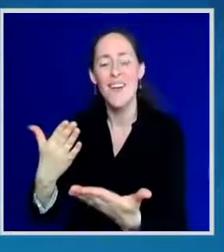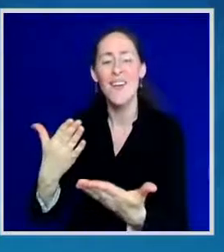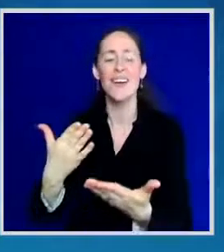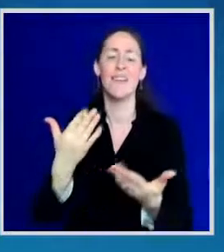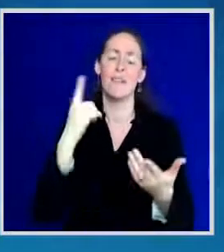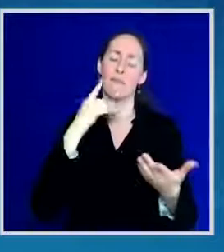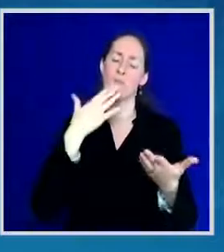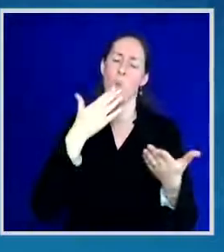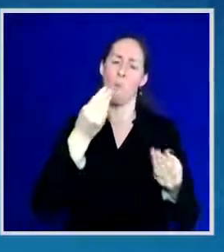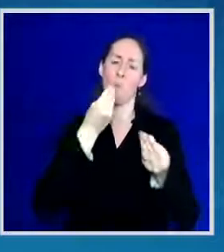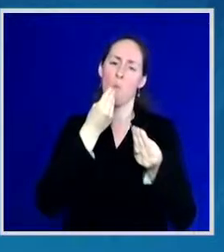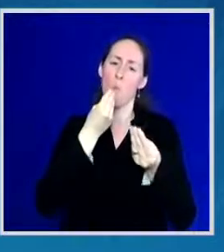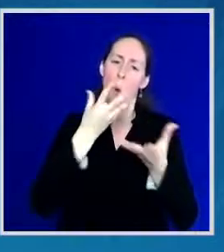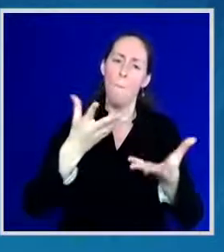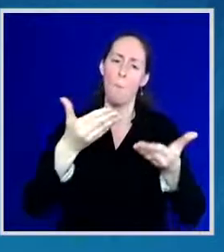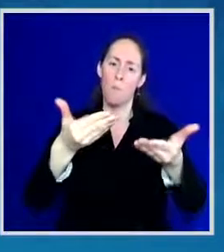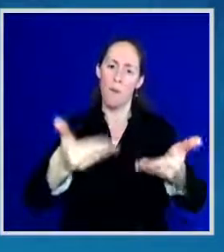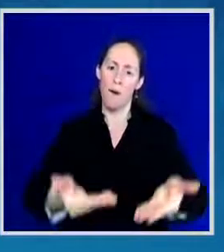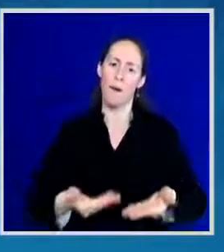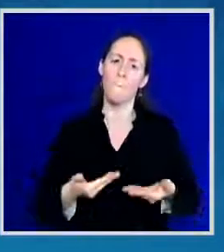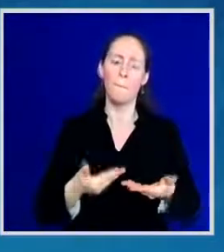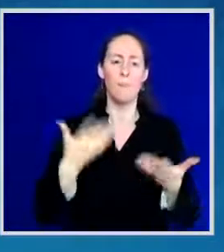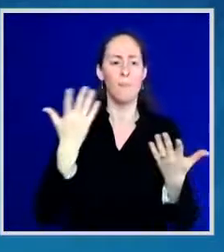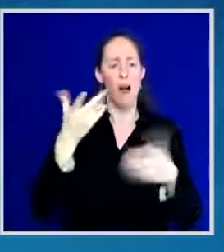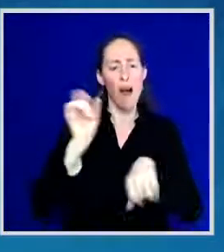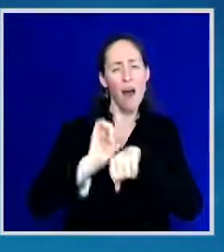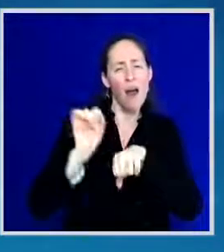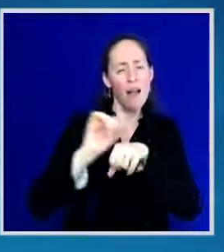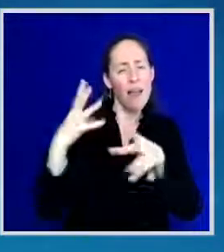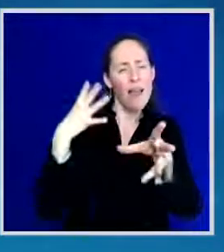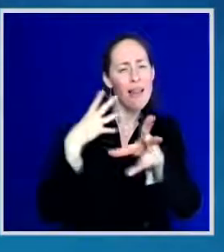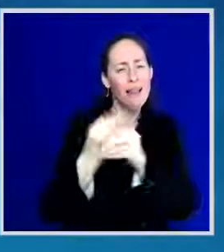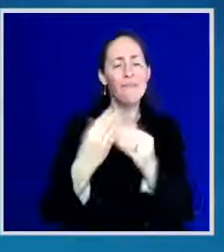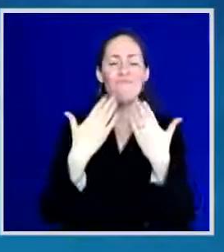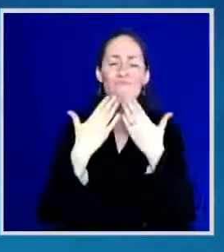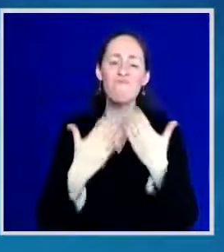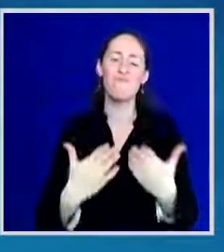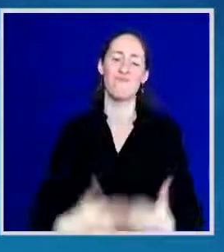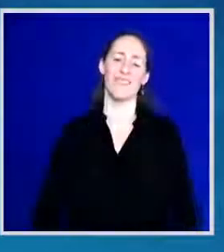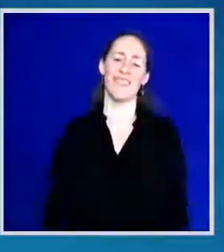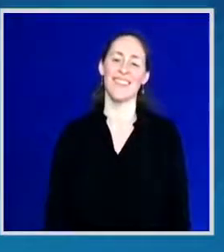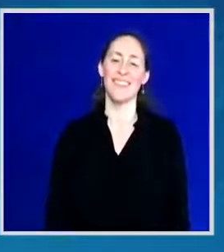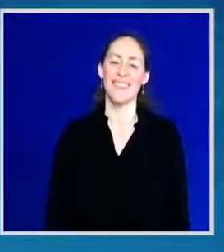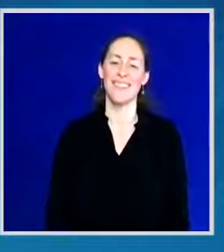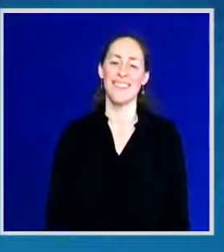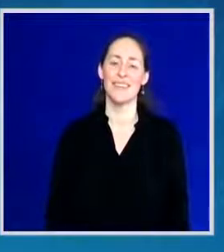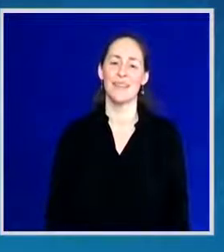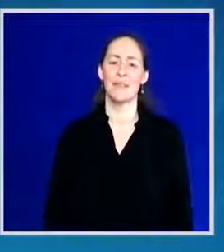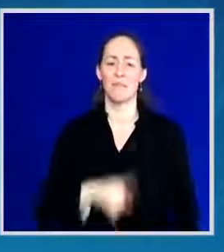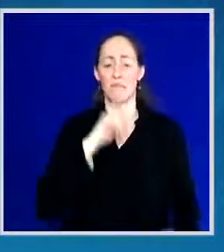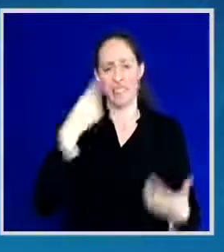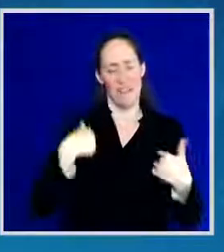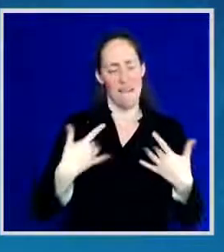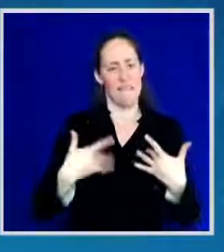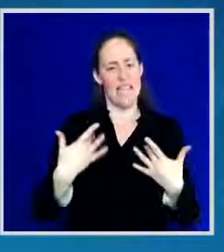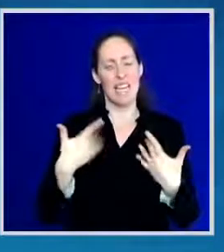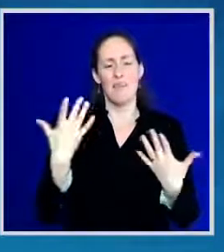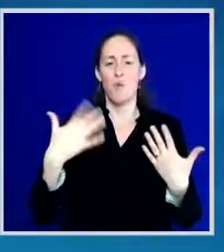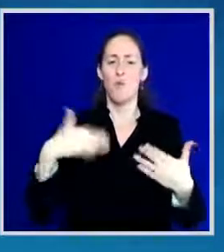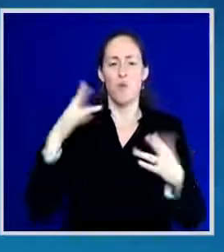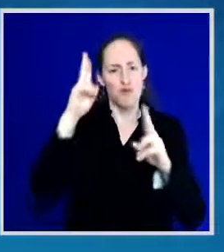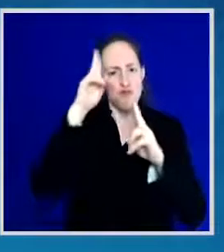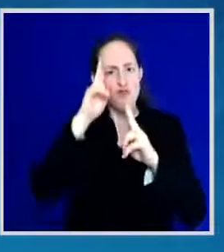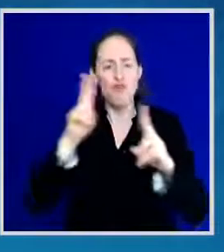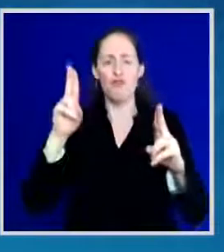the work you do. And it is certainly a point of personal privilege for me as the president of the Senate to acknowledge